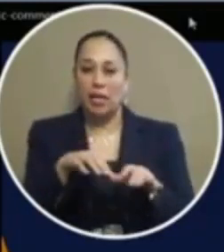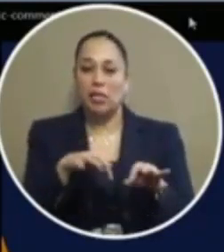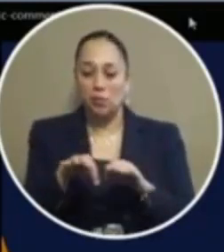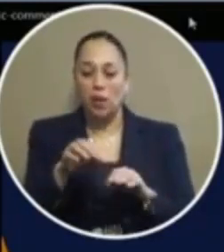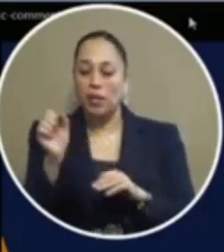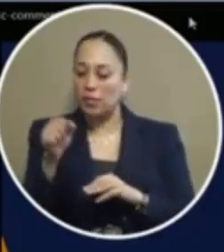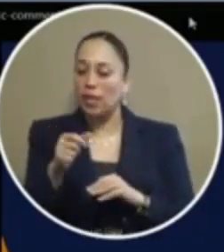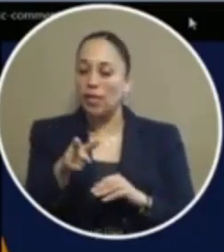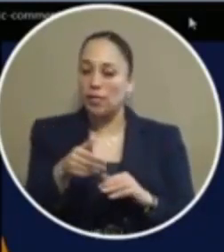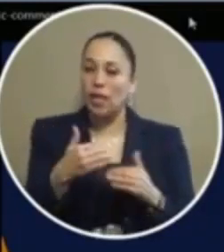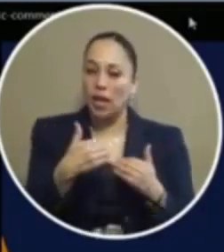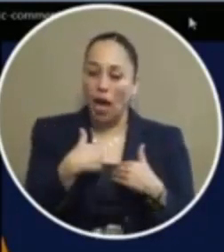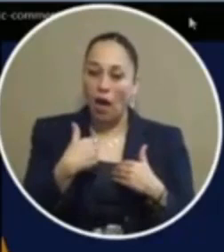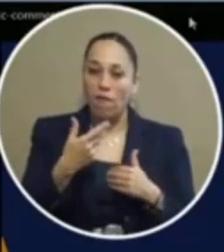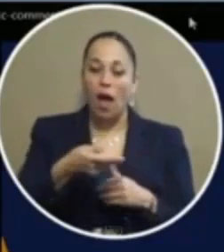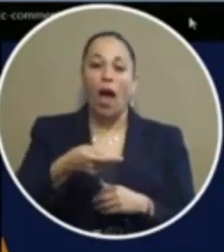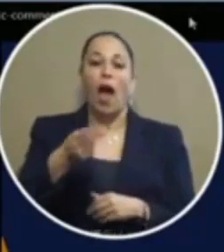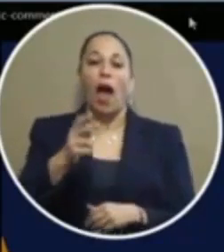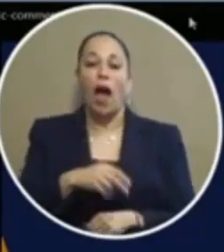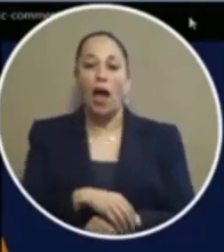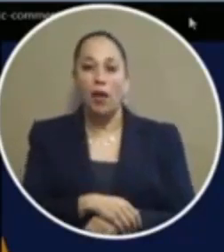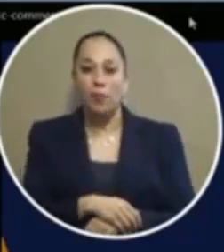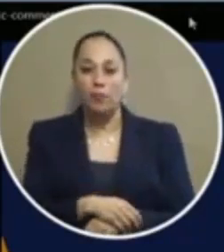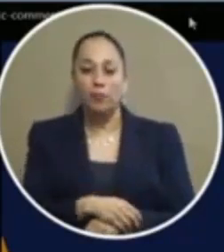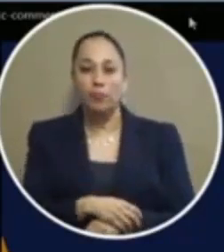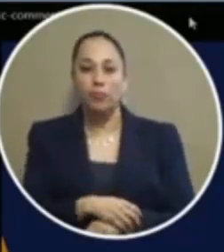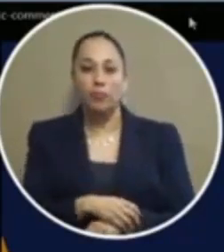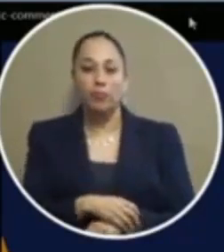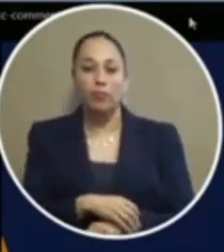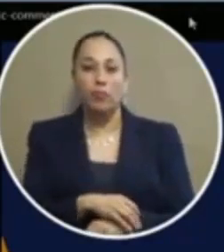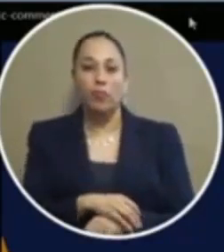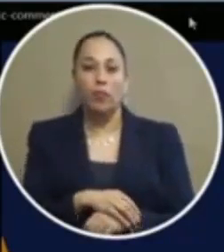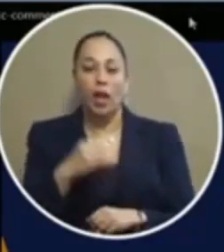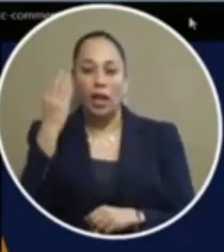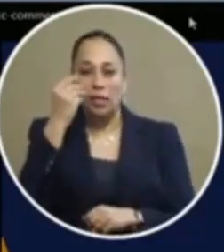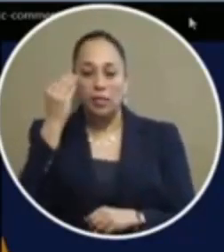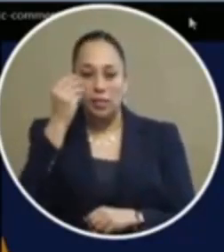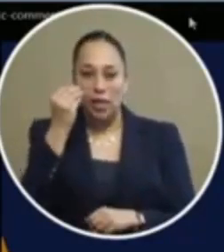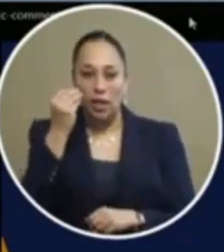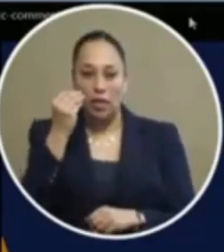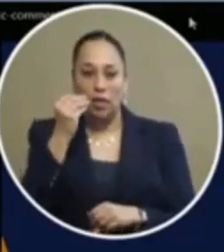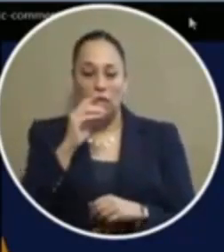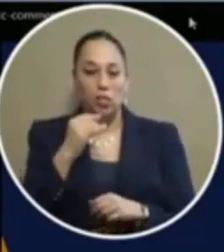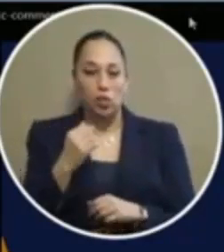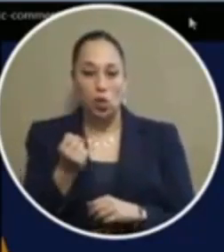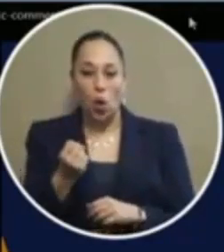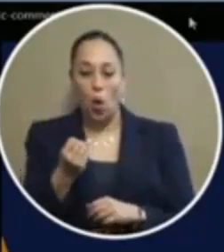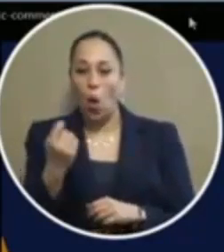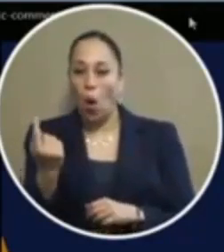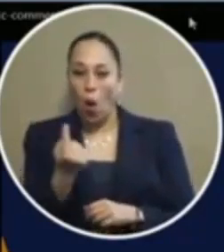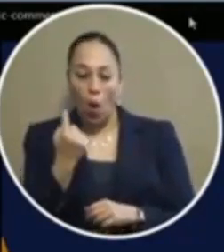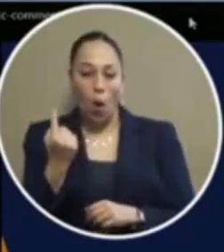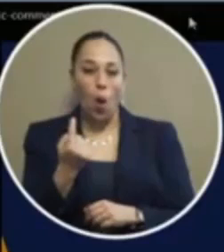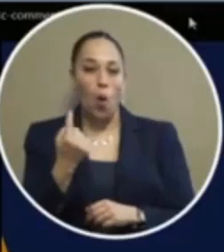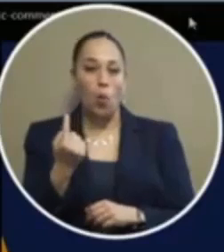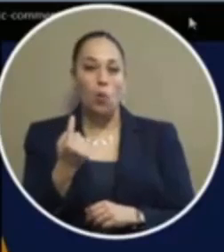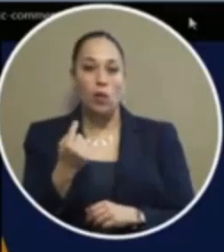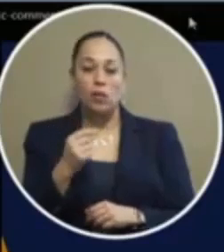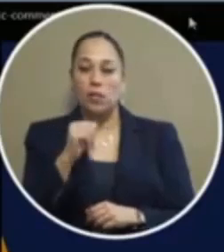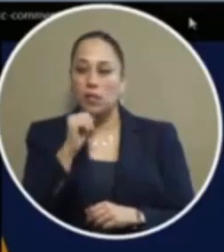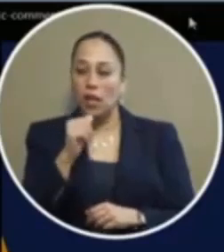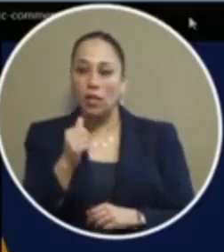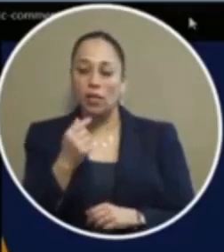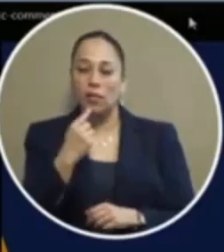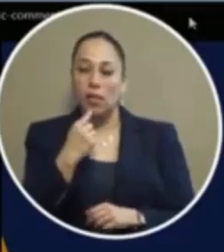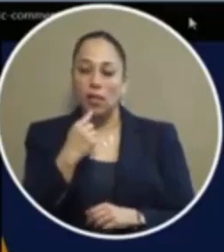have a a high uh anxiety type of job so they're always you know not just not just